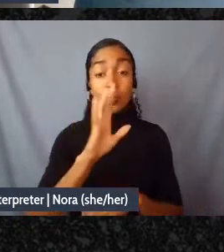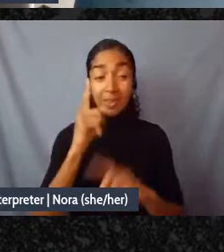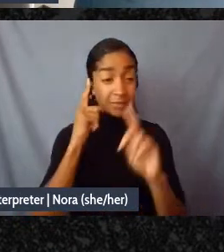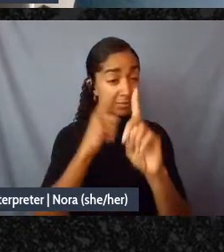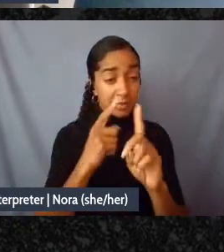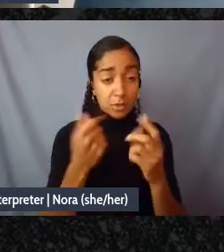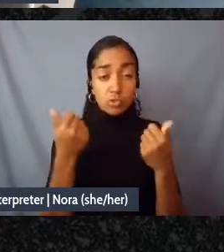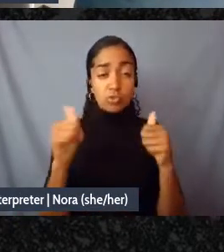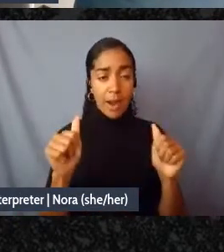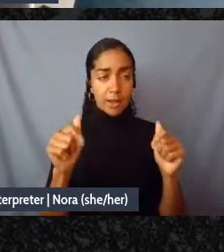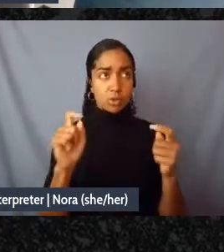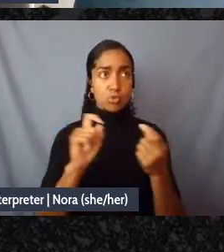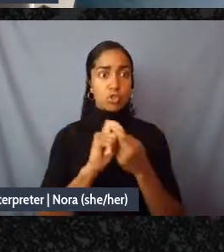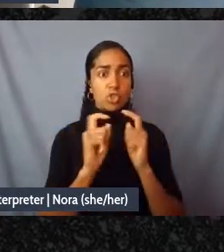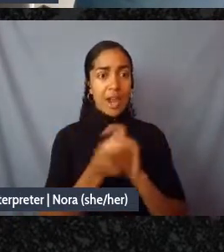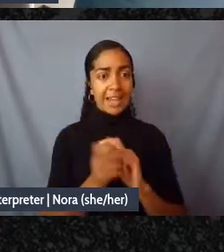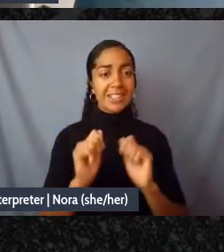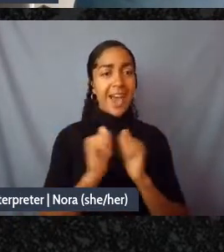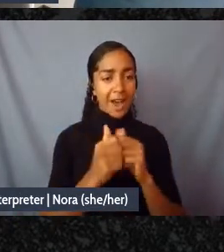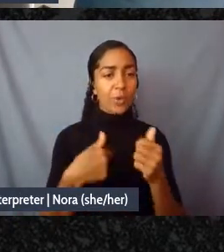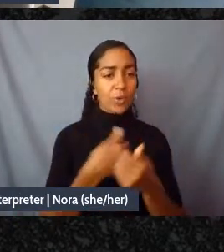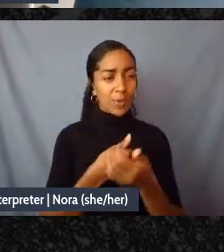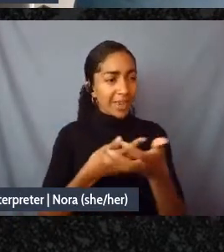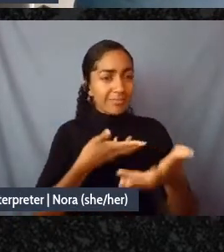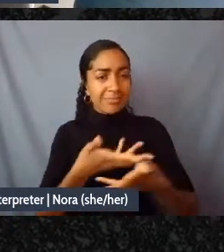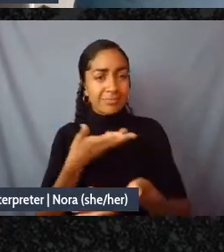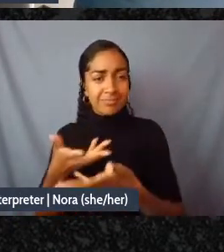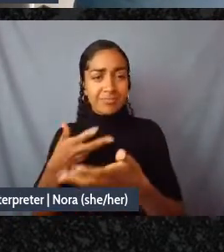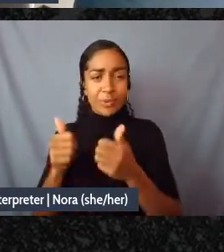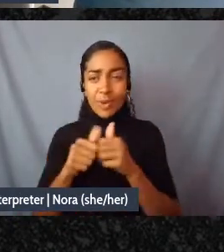how we are with each other and our